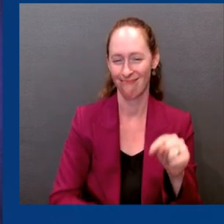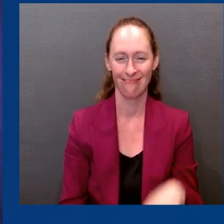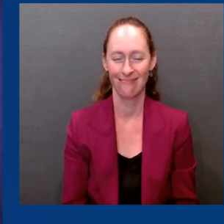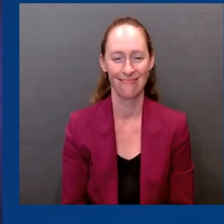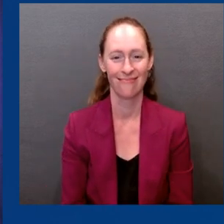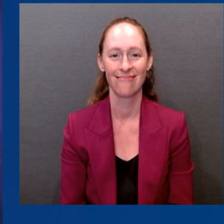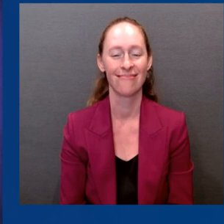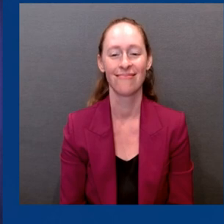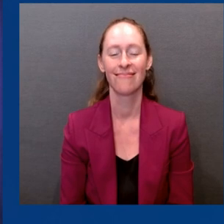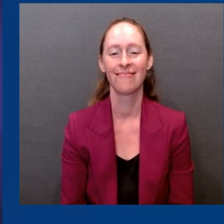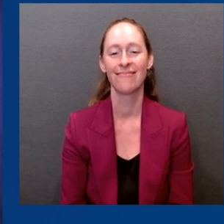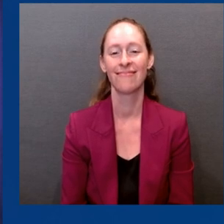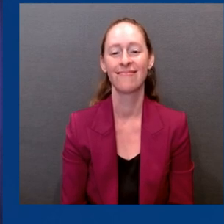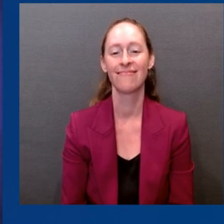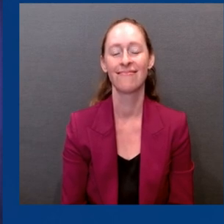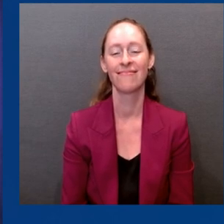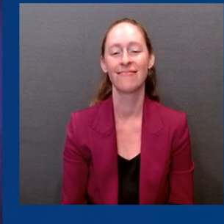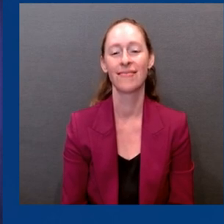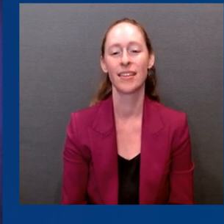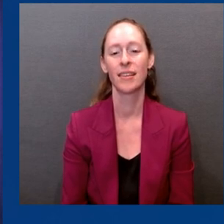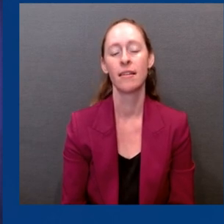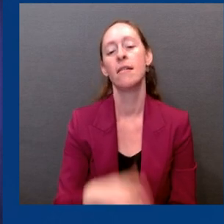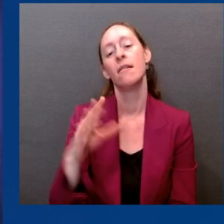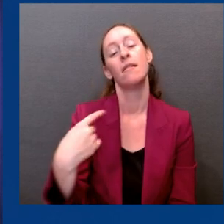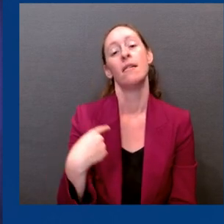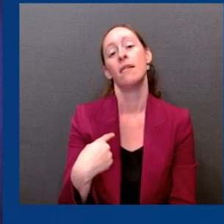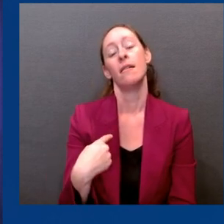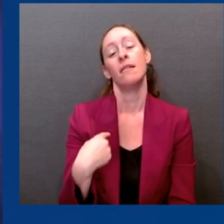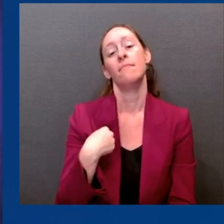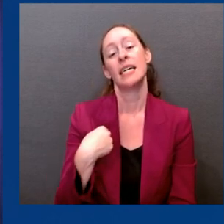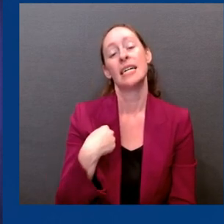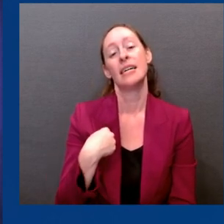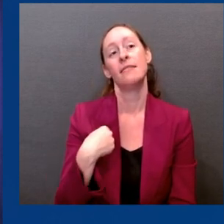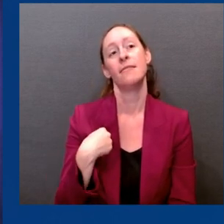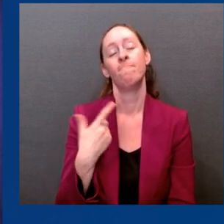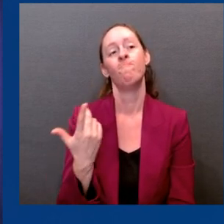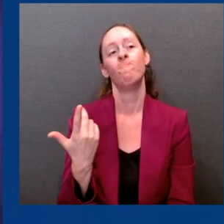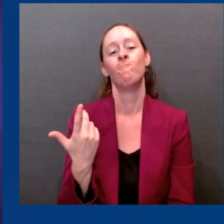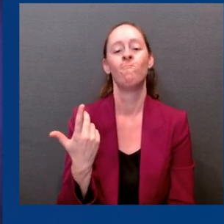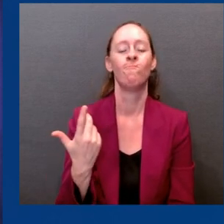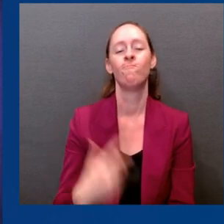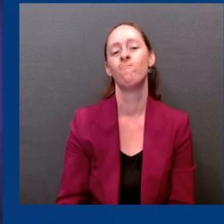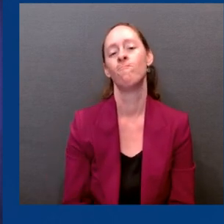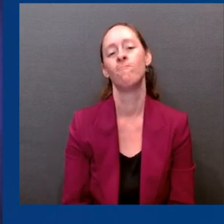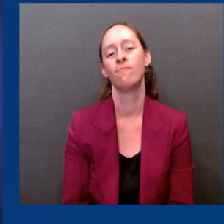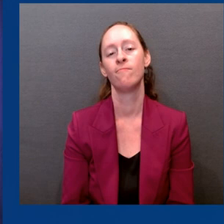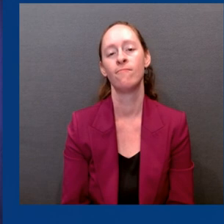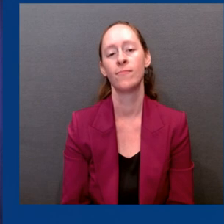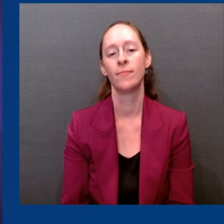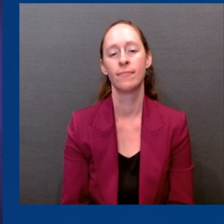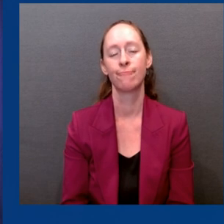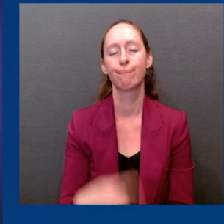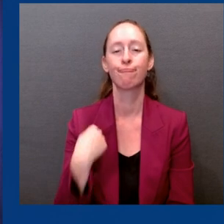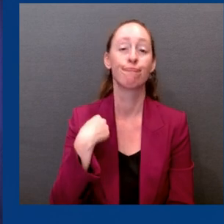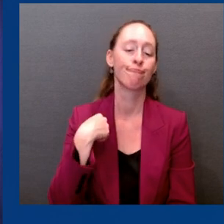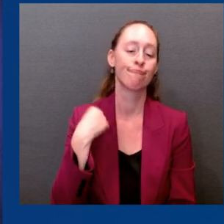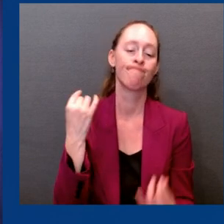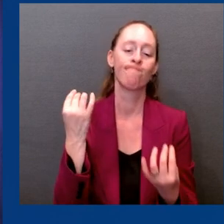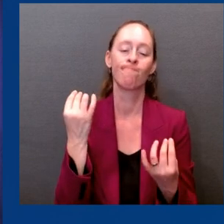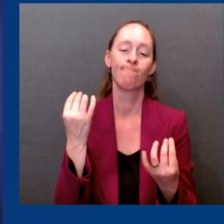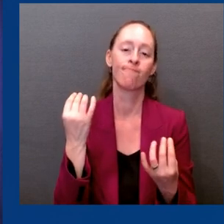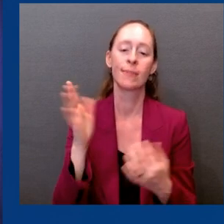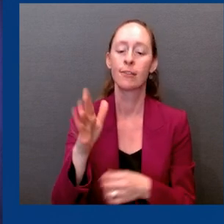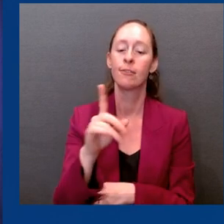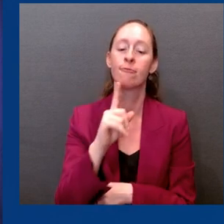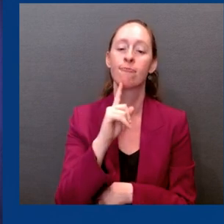here's the way I've been thinking about this. think we've been thinking about it inside the administration. First of all, right now, we have a vaccine that exactly